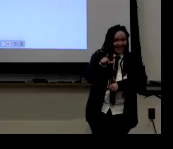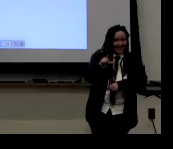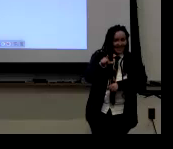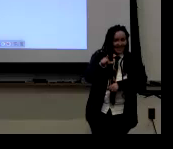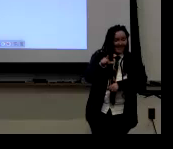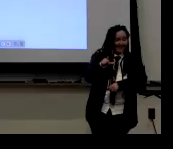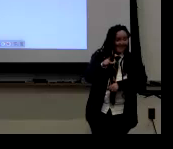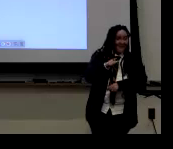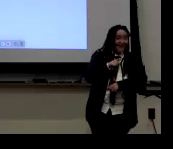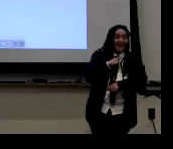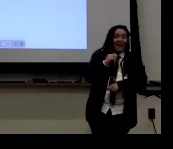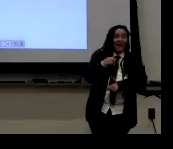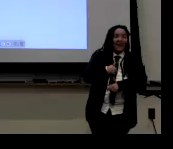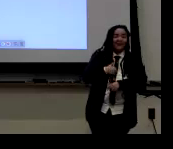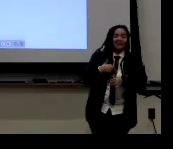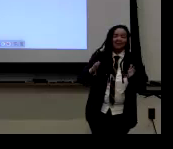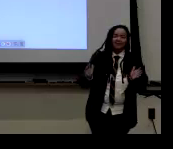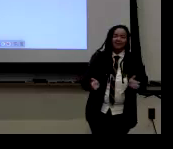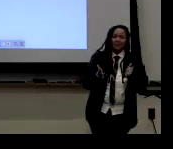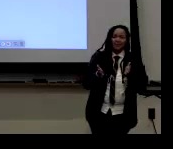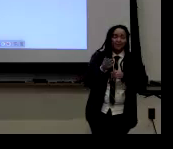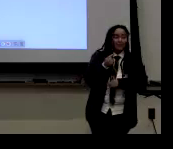So we, we need the research to be diverse.